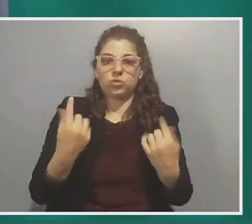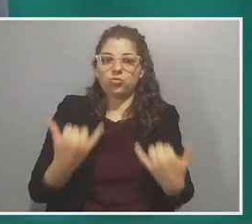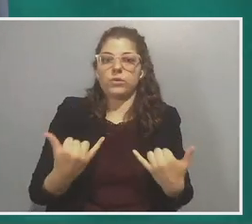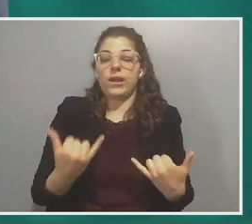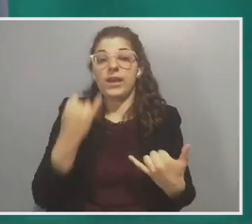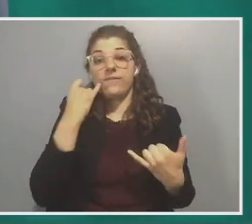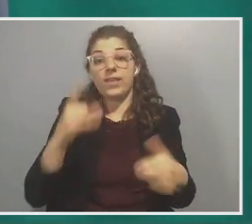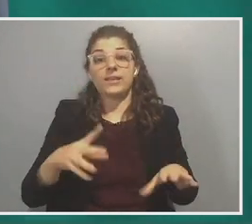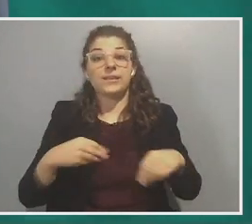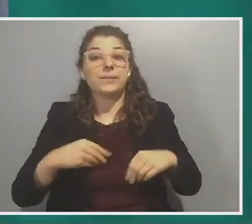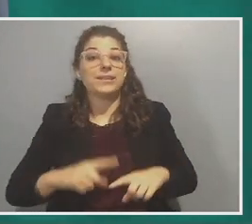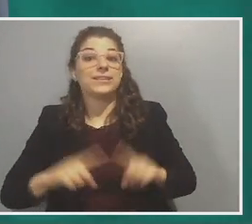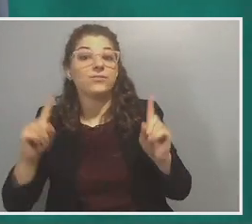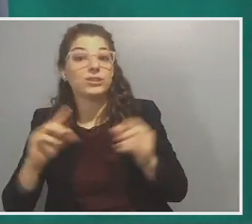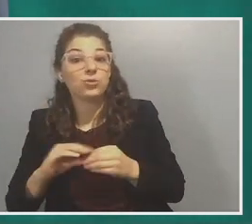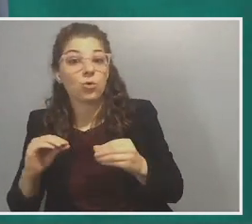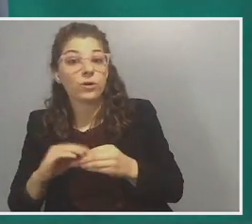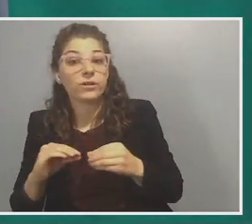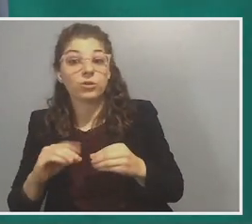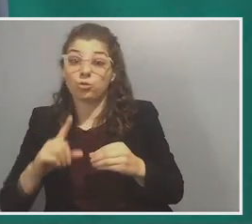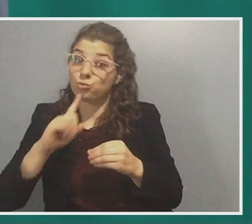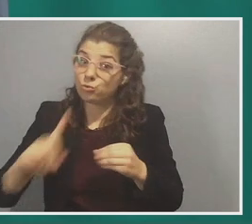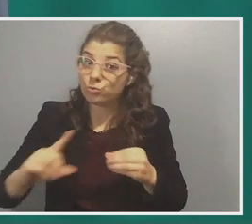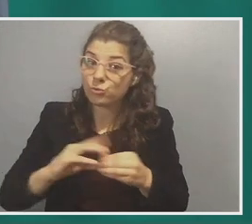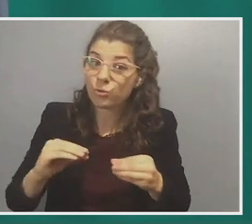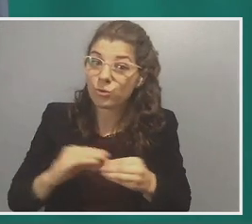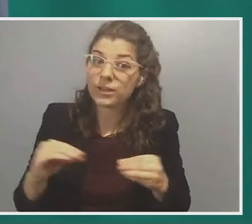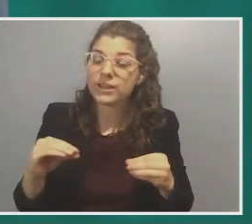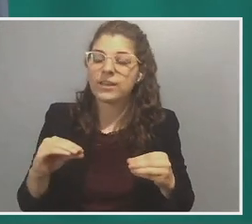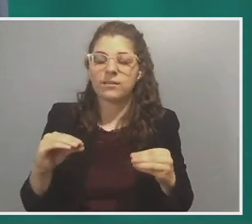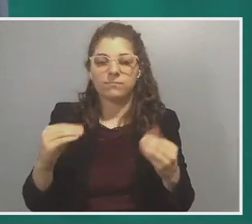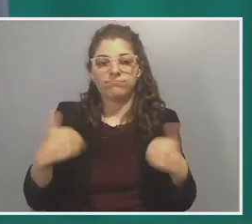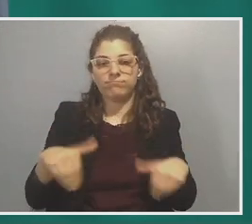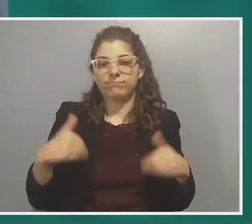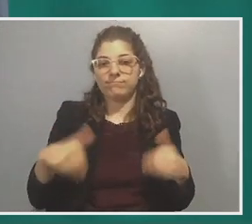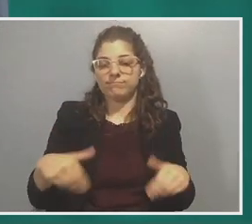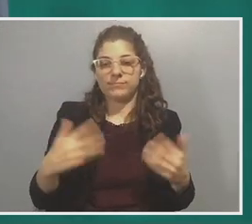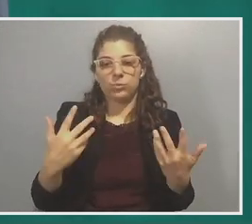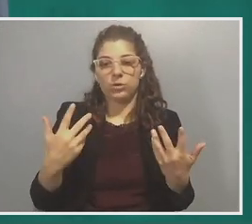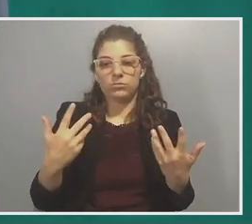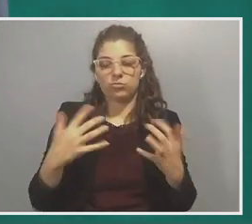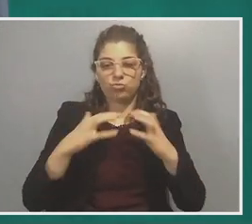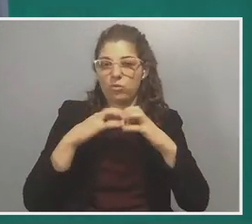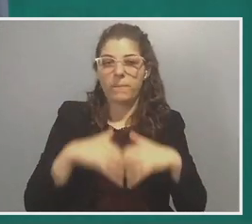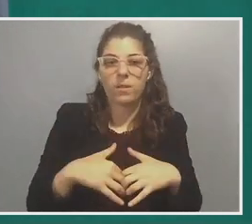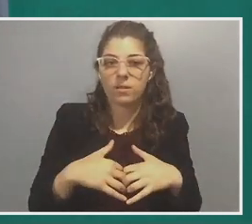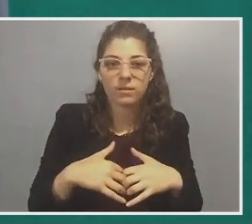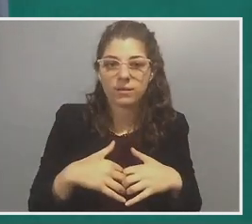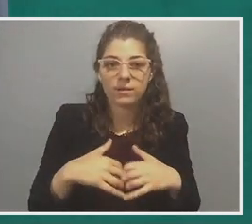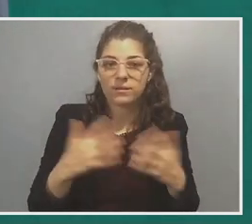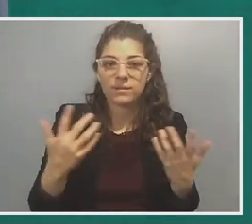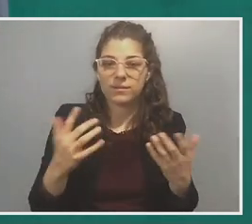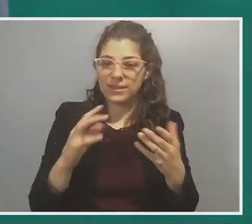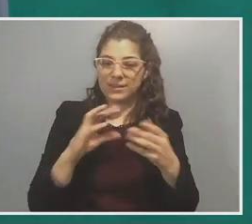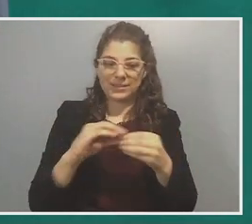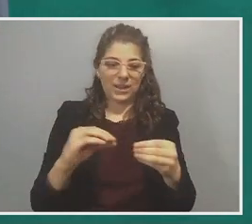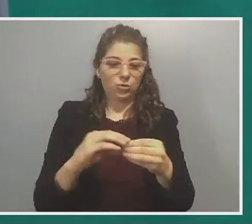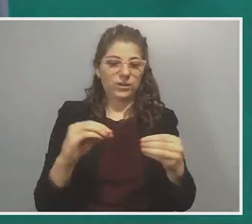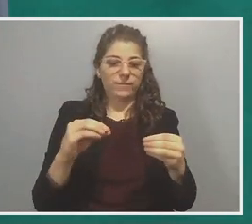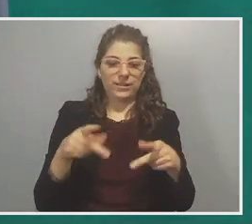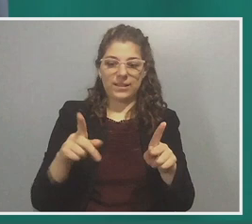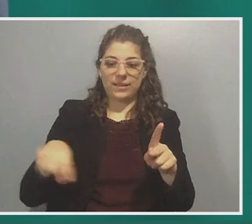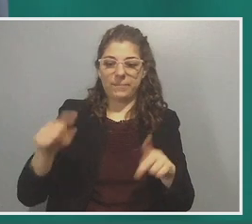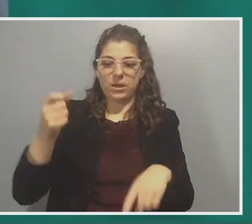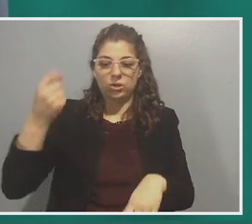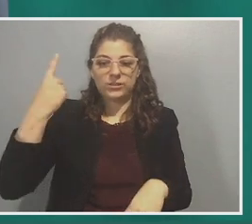different story, the true story, um, it would, it would crumble the narrative that has allowed them to understand